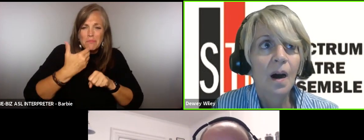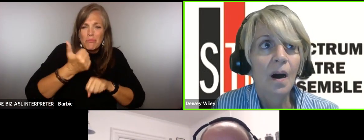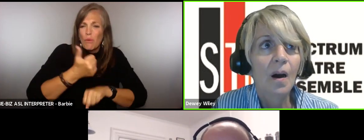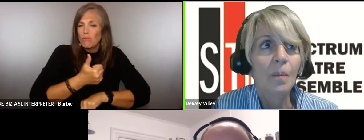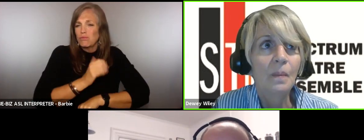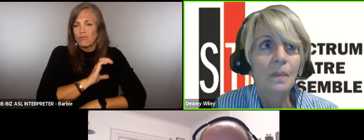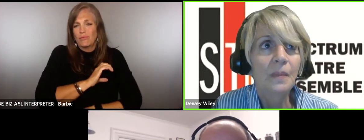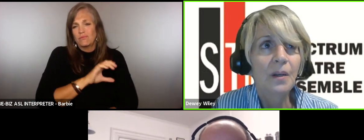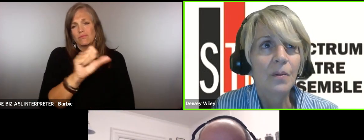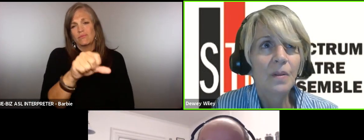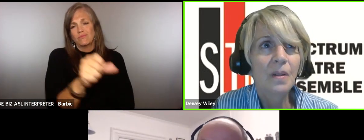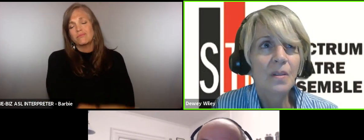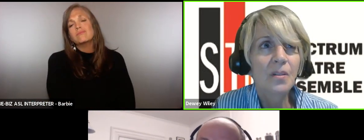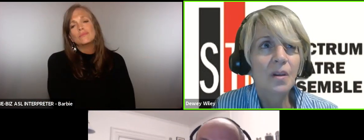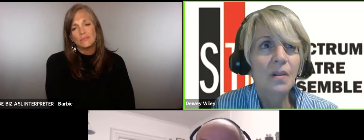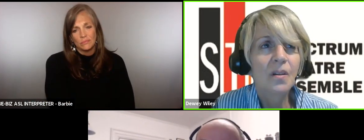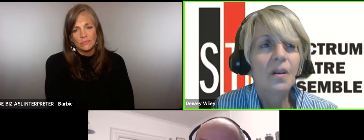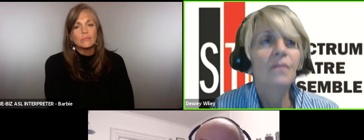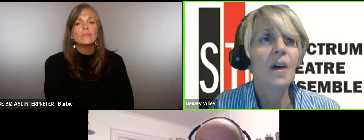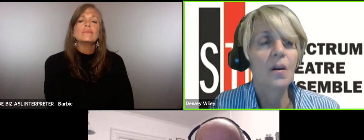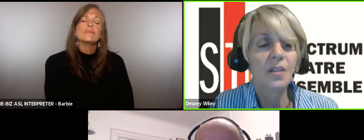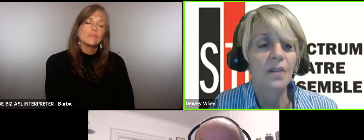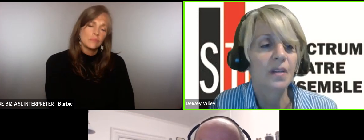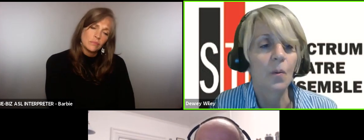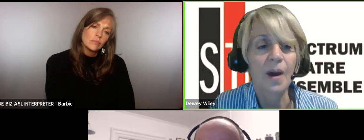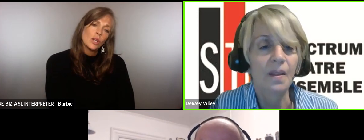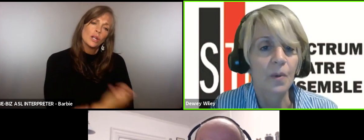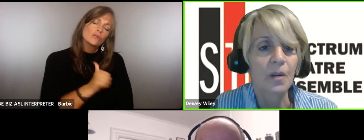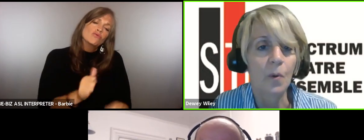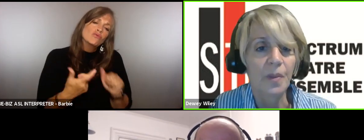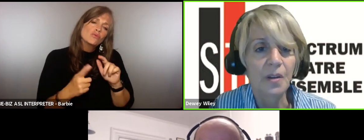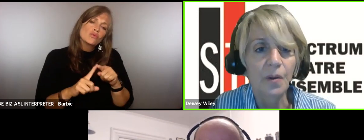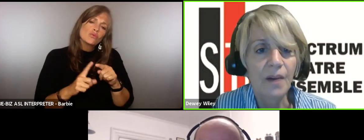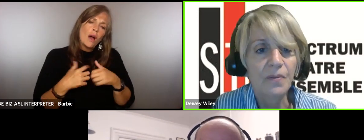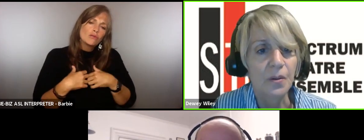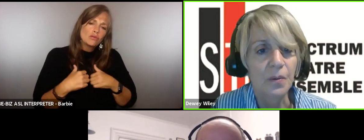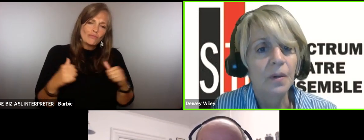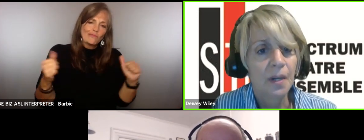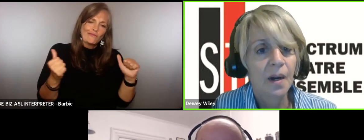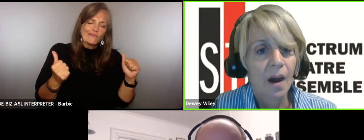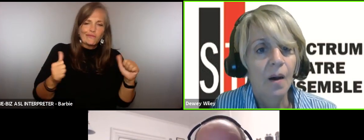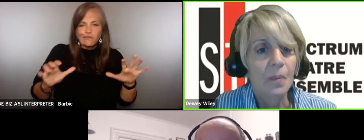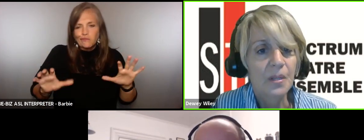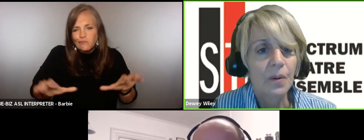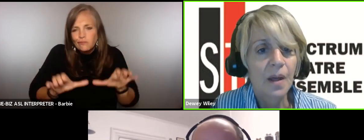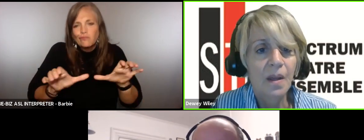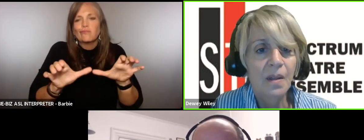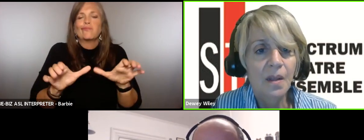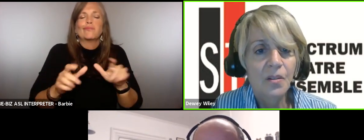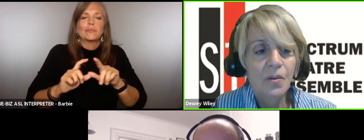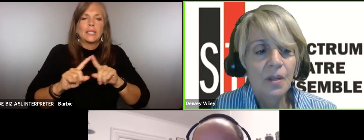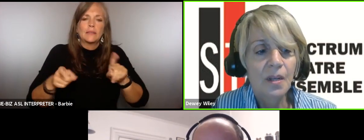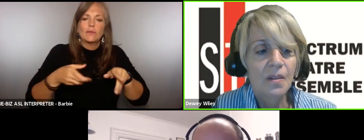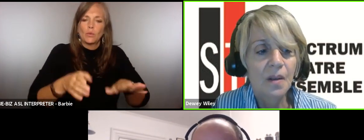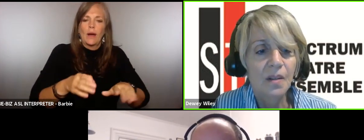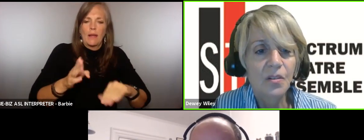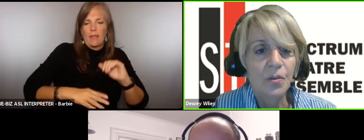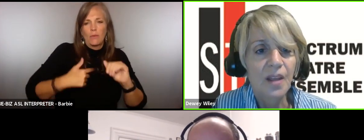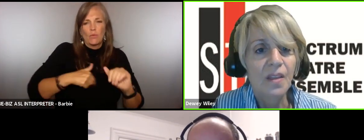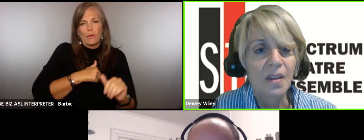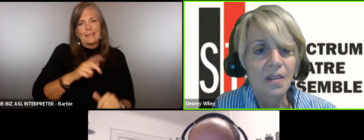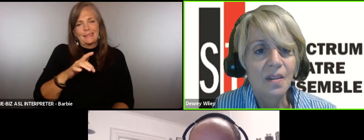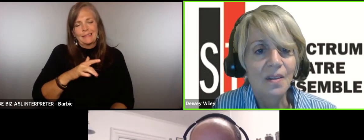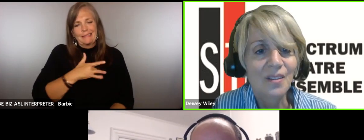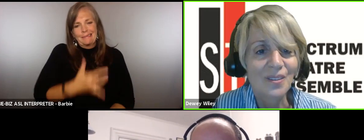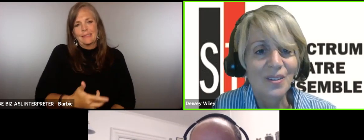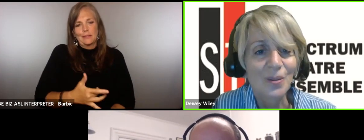um you know to to convey ourselves in a way that we normally don't have to um so I it certainly has has